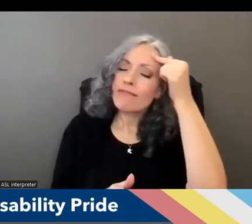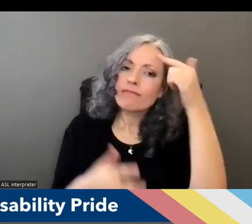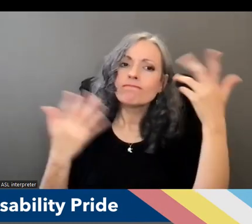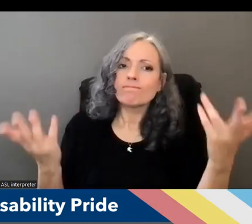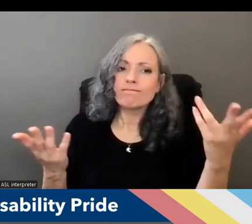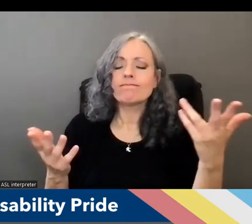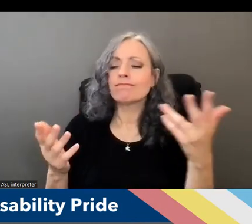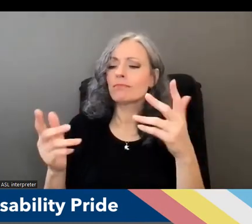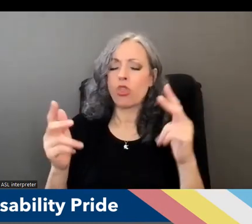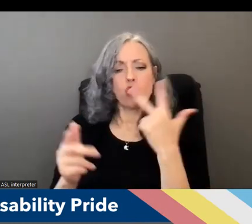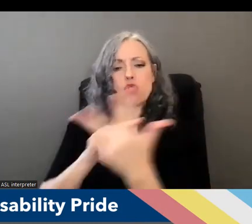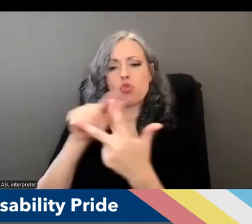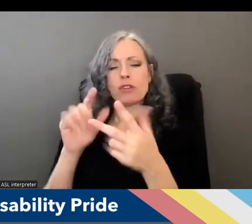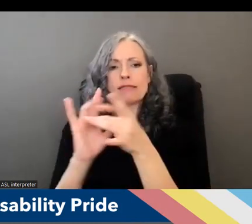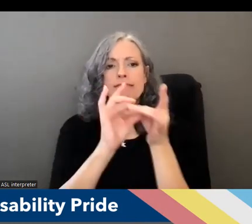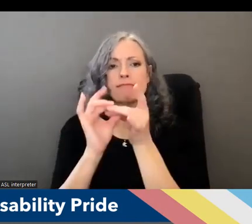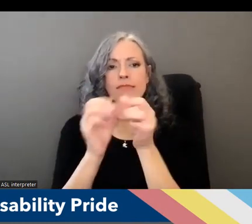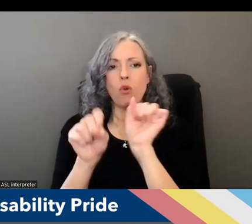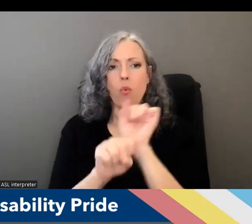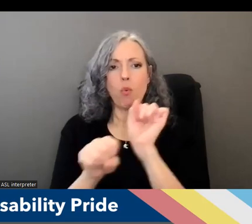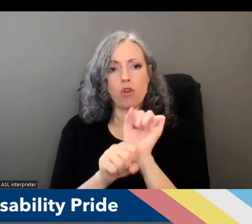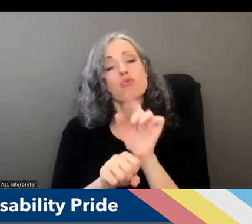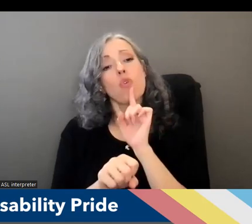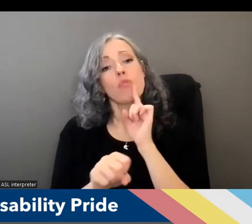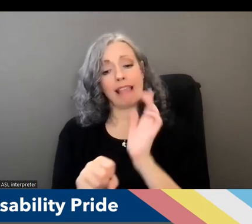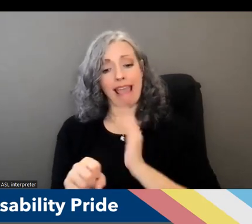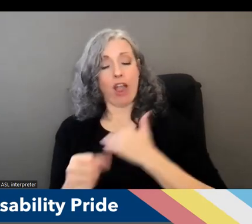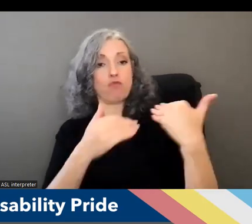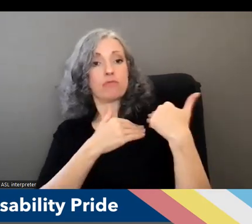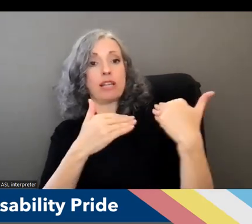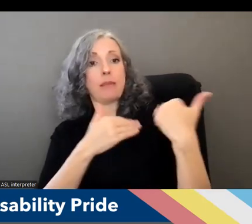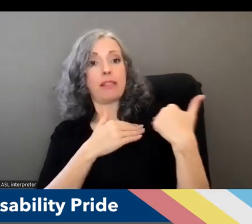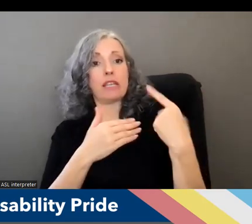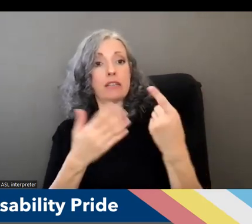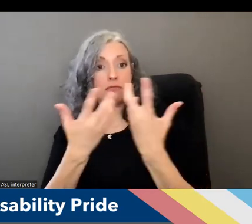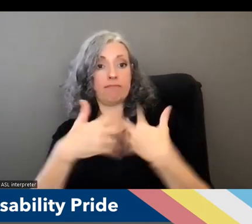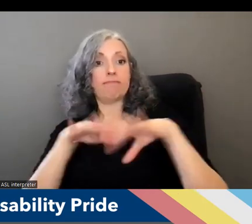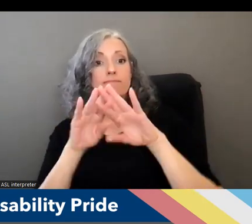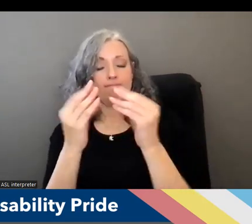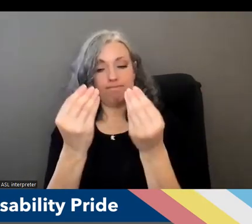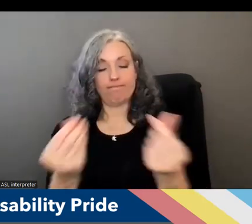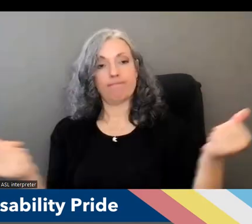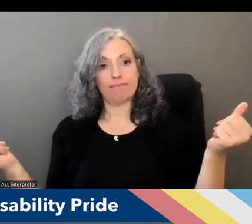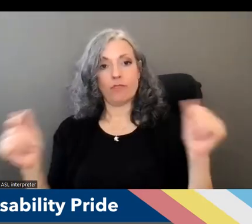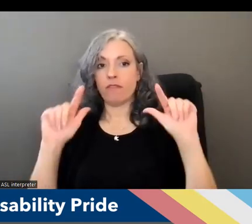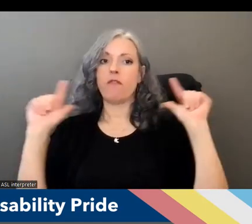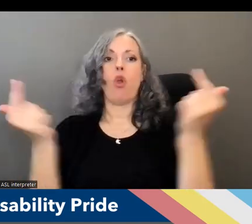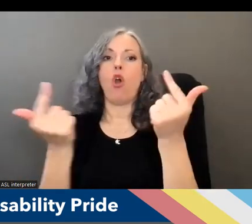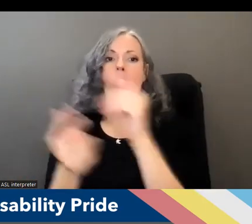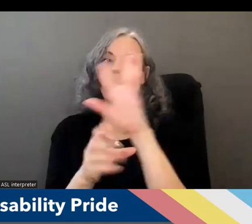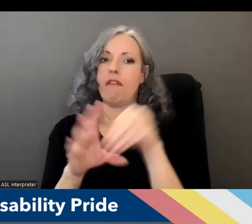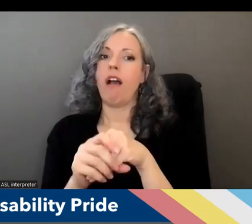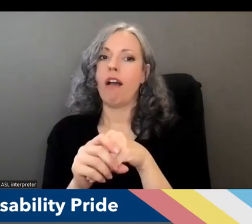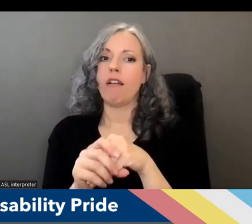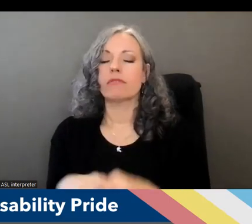and it's really incumbent on us to make that system work um seamlessly um for everyone all all